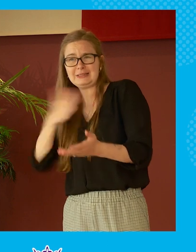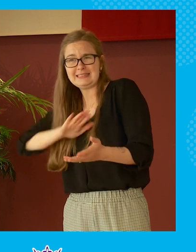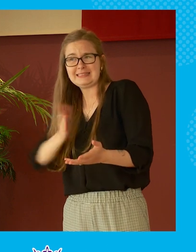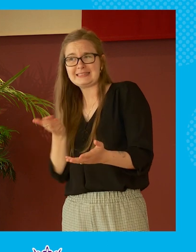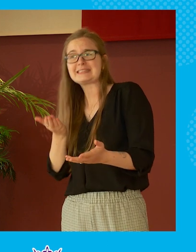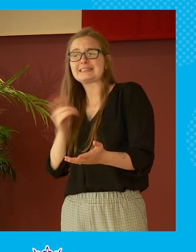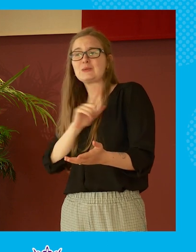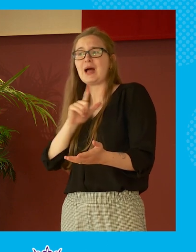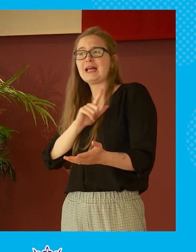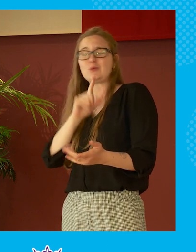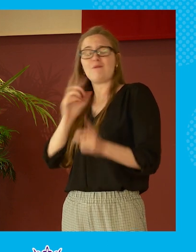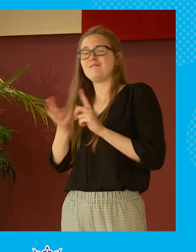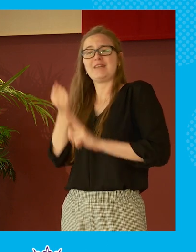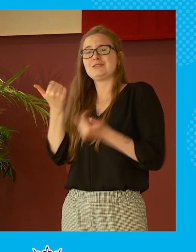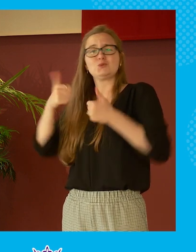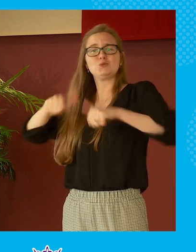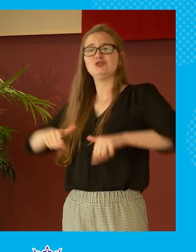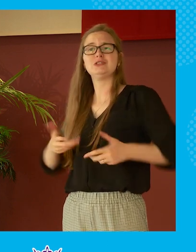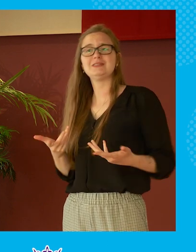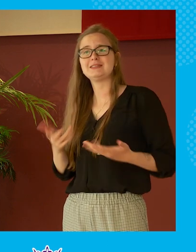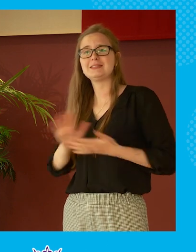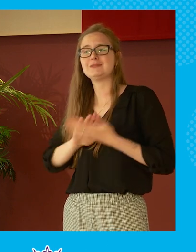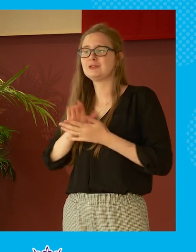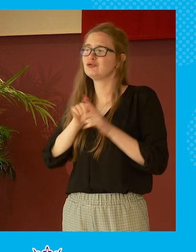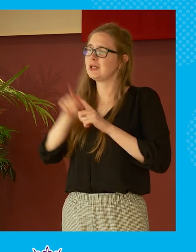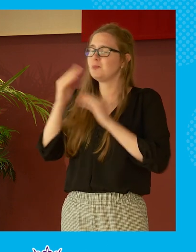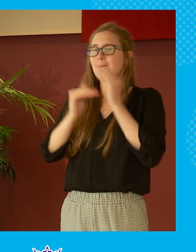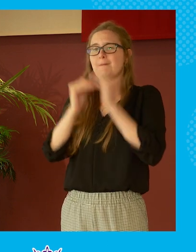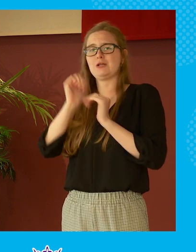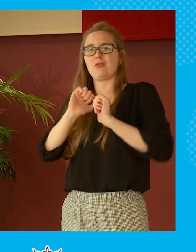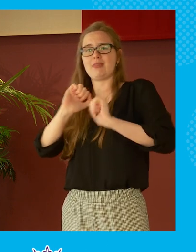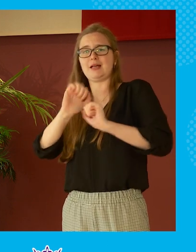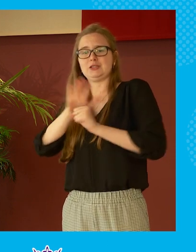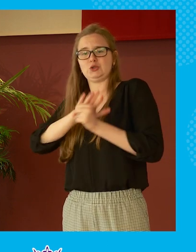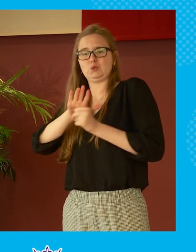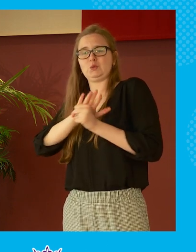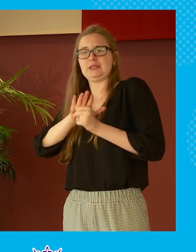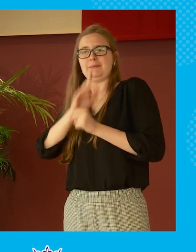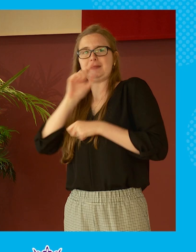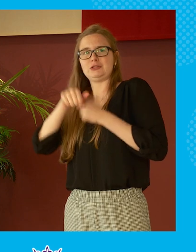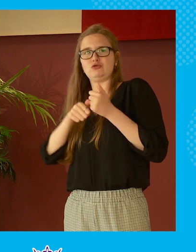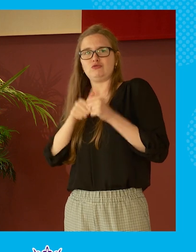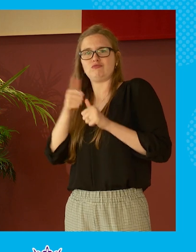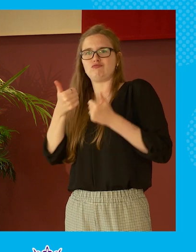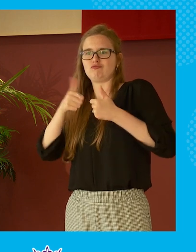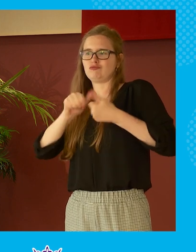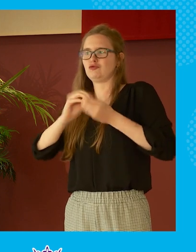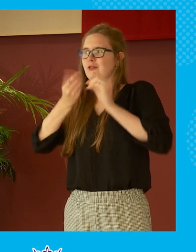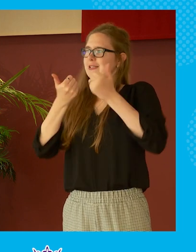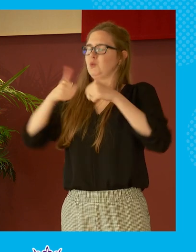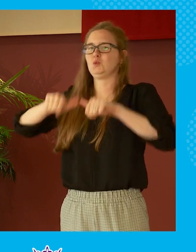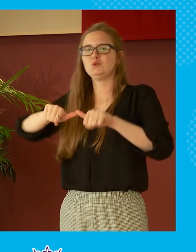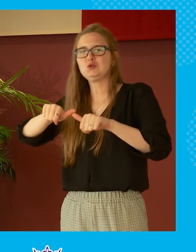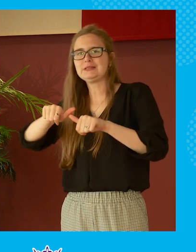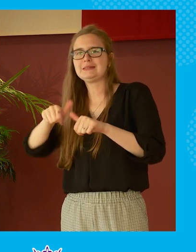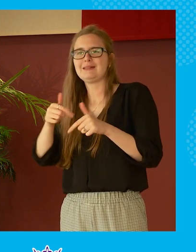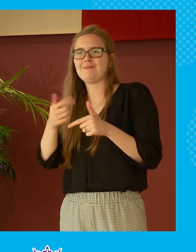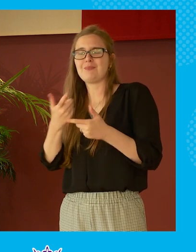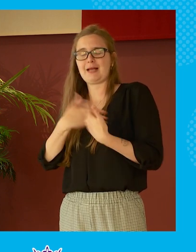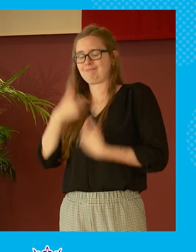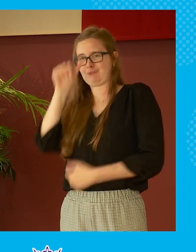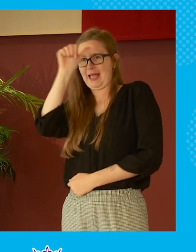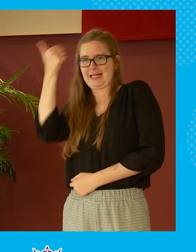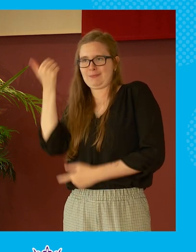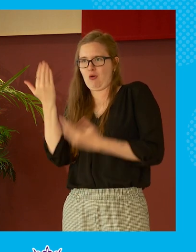that is unlikely to find a solution and to be able to build on that for all of us to try and come to solutions you know i'm no